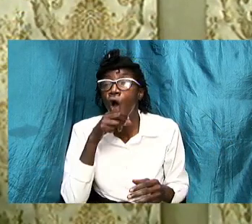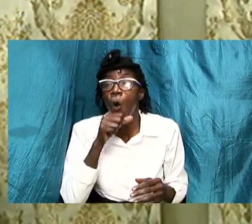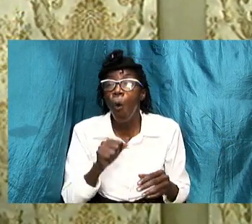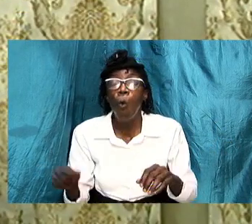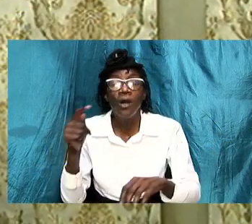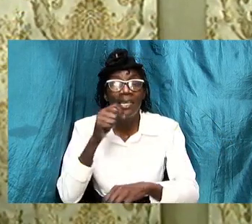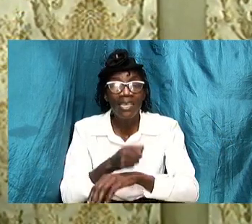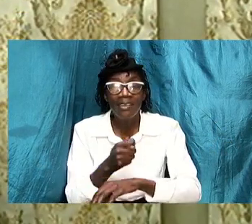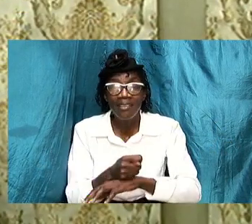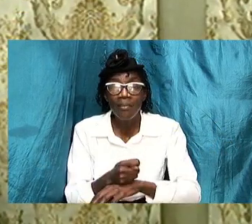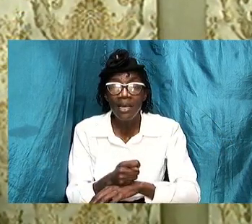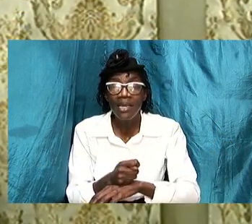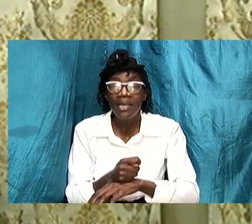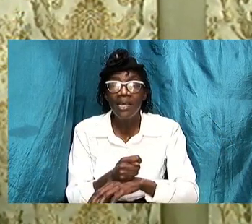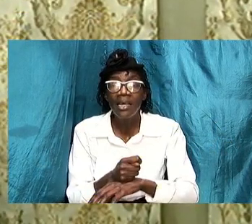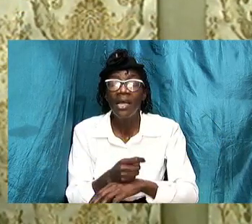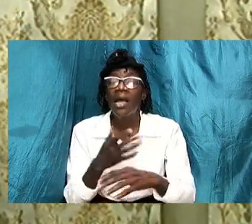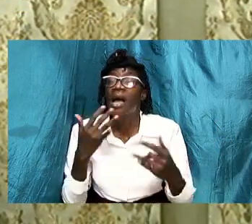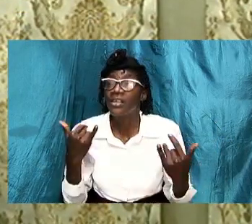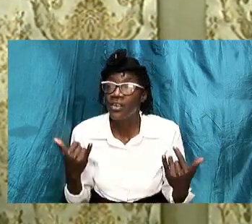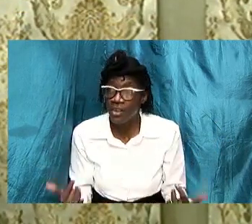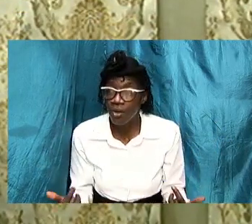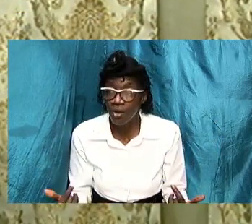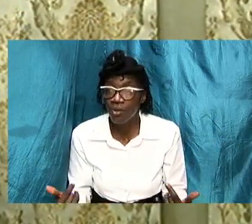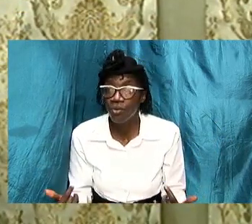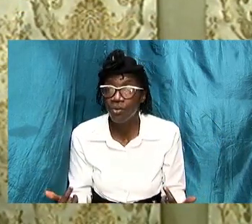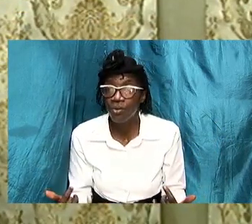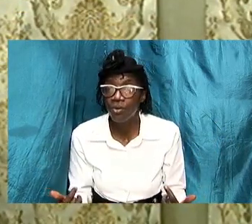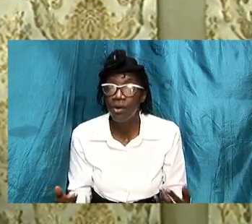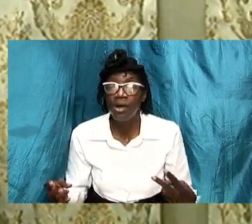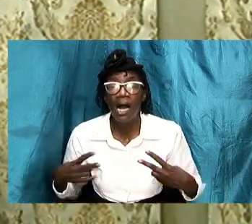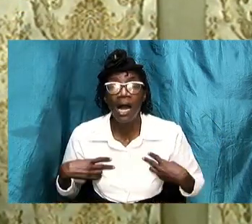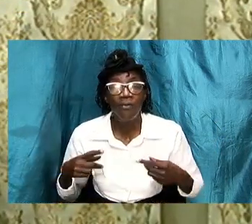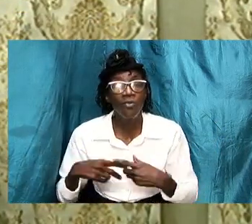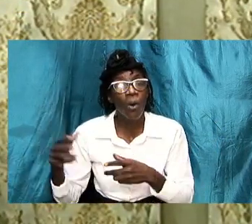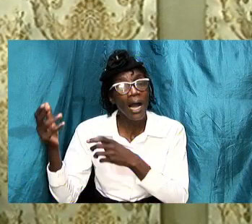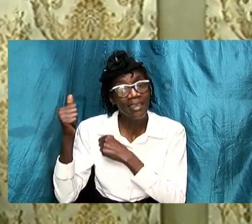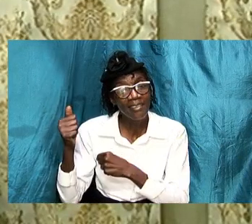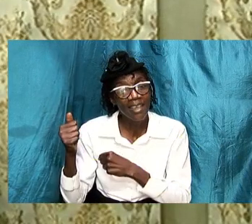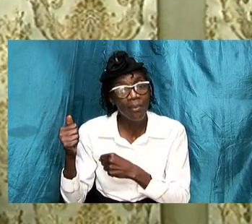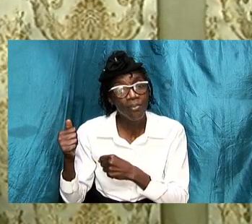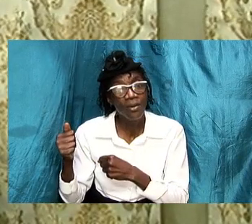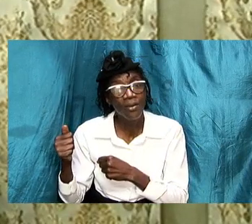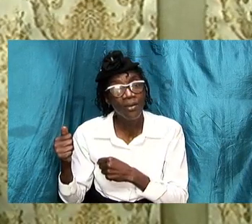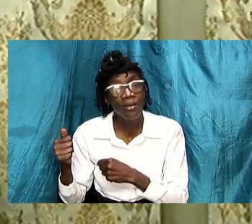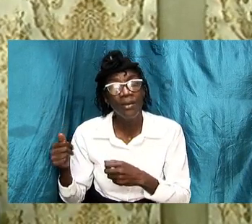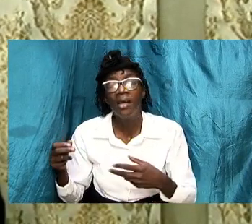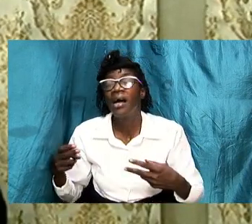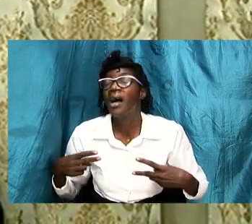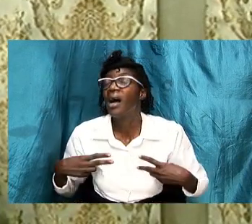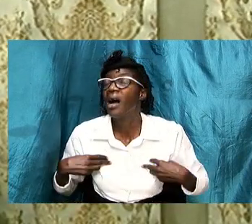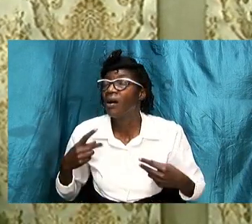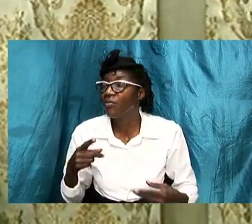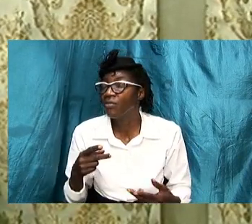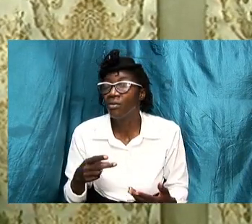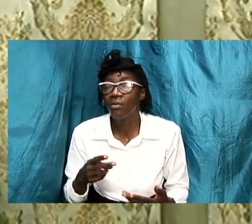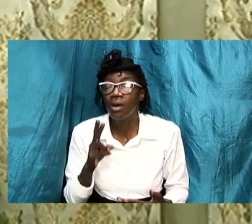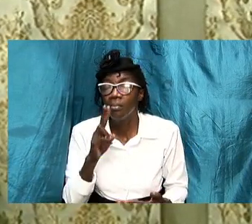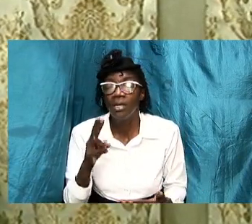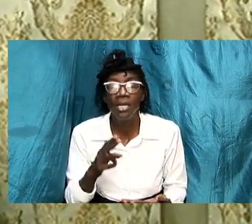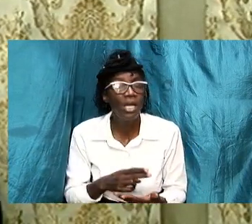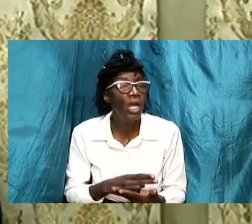time and right in the scriptures that we are talking about but we have got to accept it we have got to be holy women